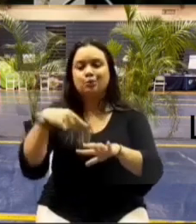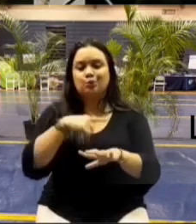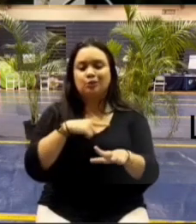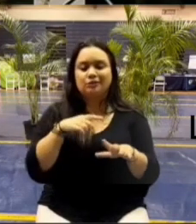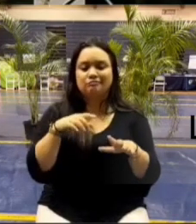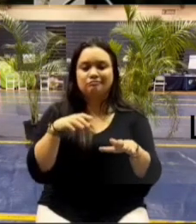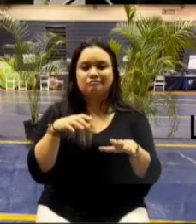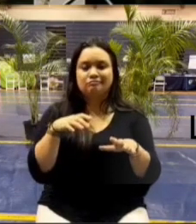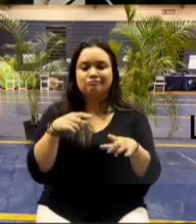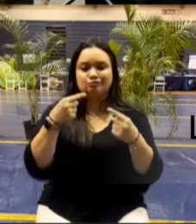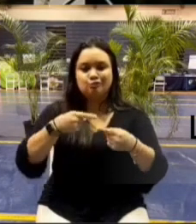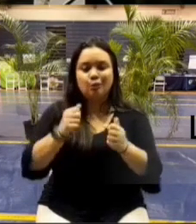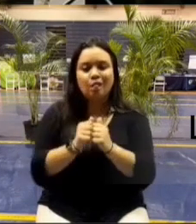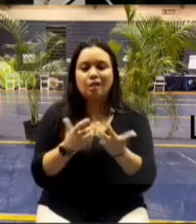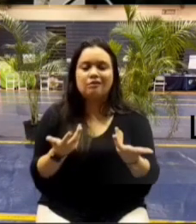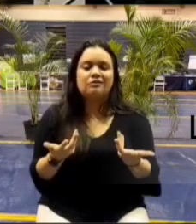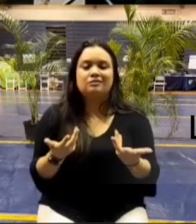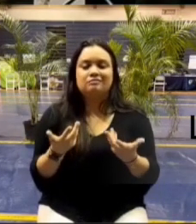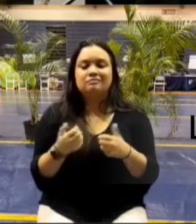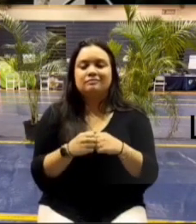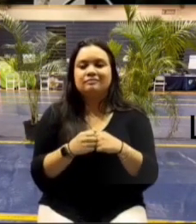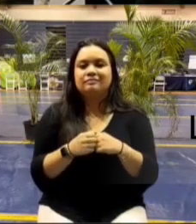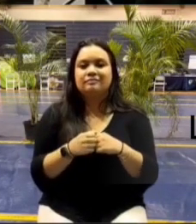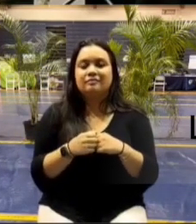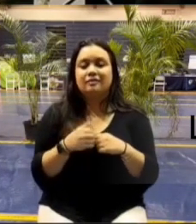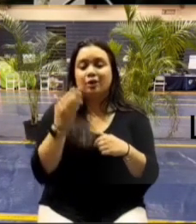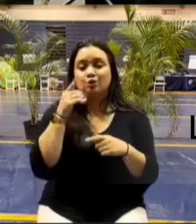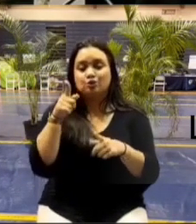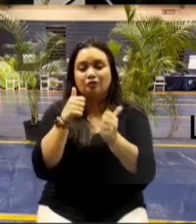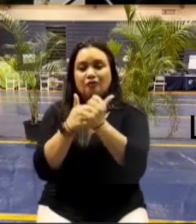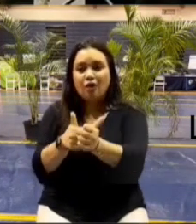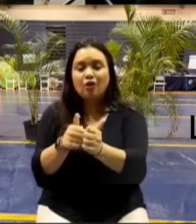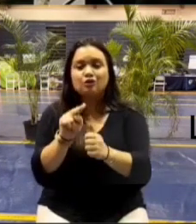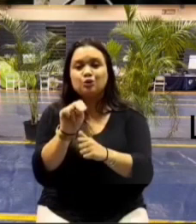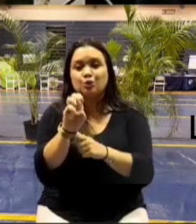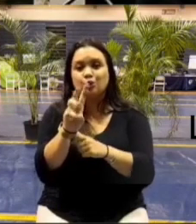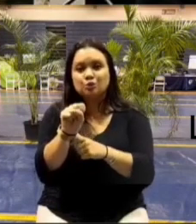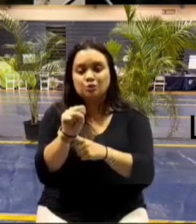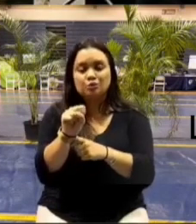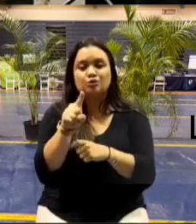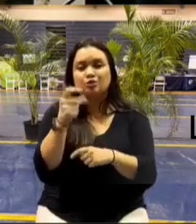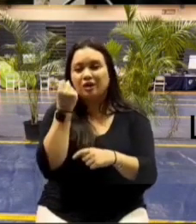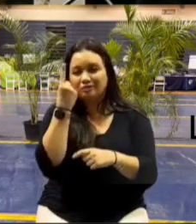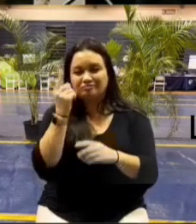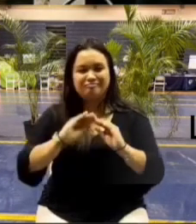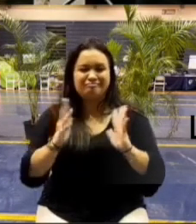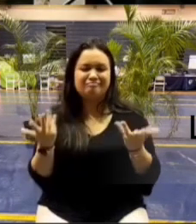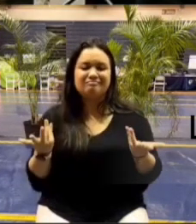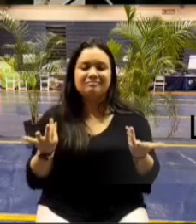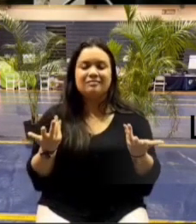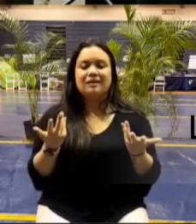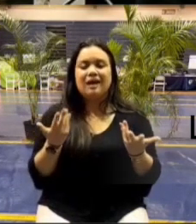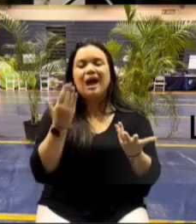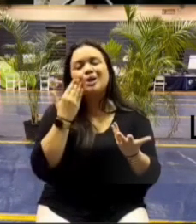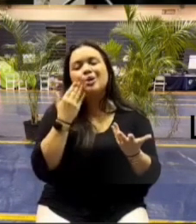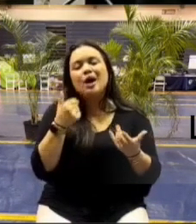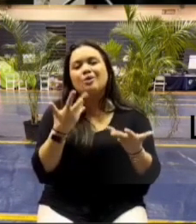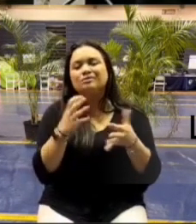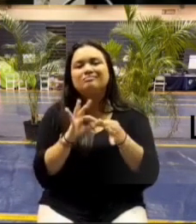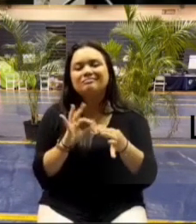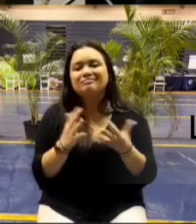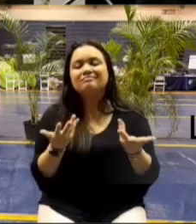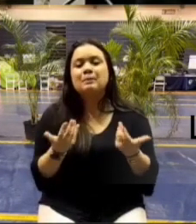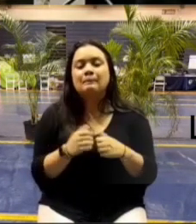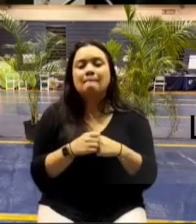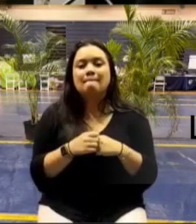disasters since ours i know you folks follow the news and understand that um you know i just want to say